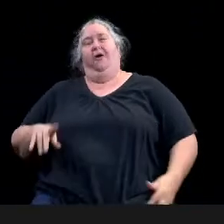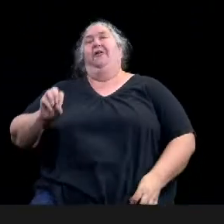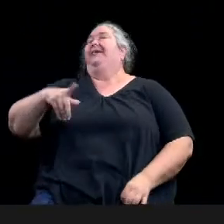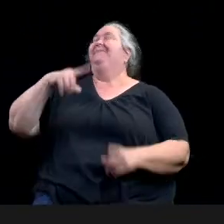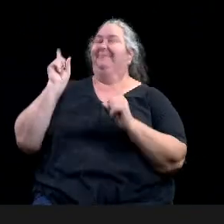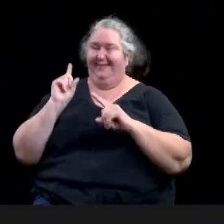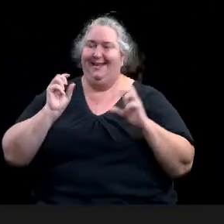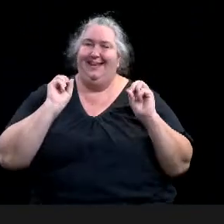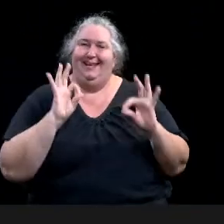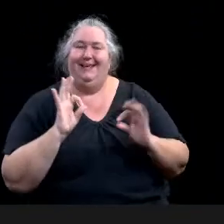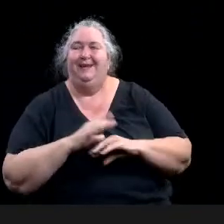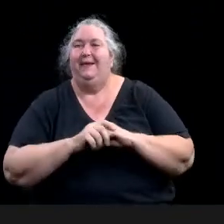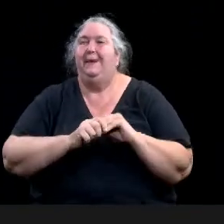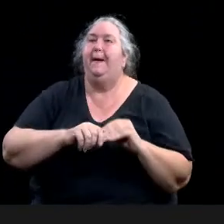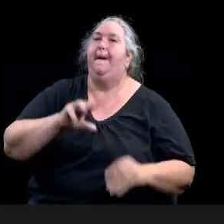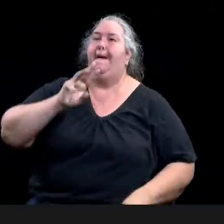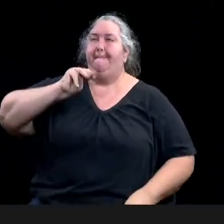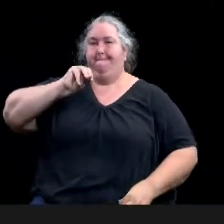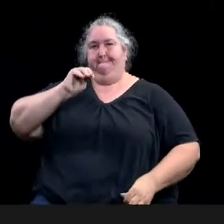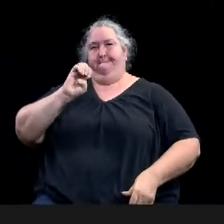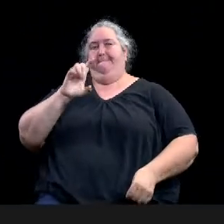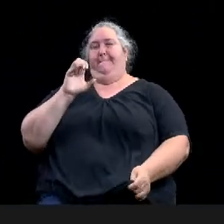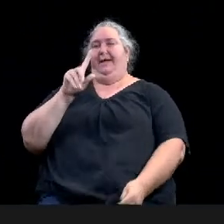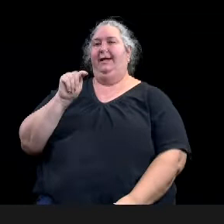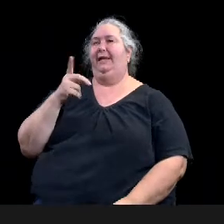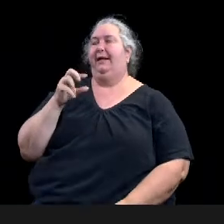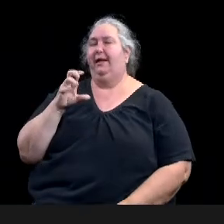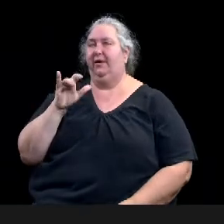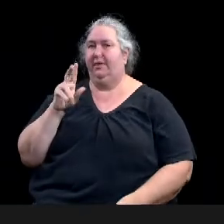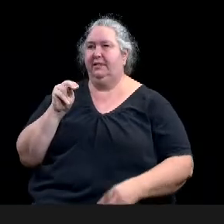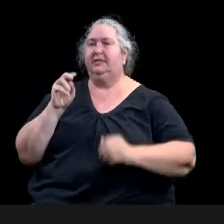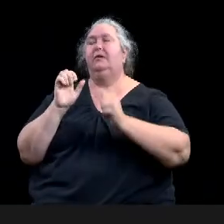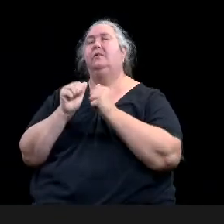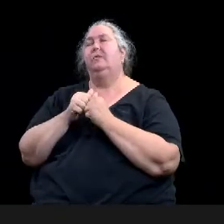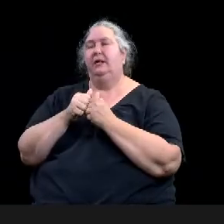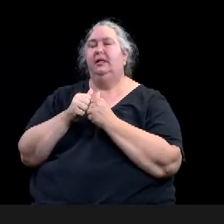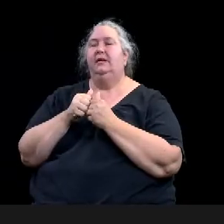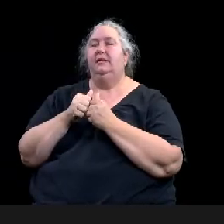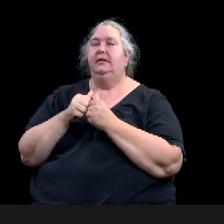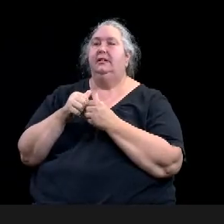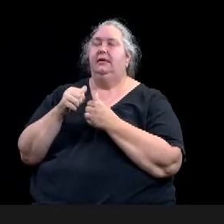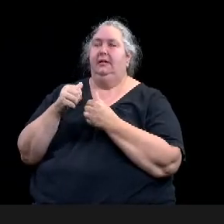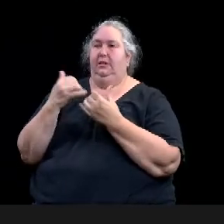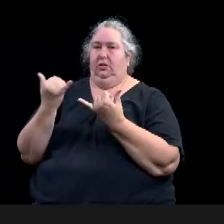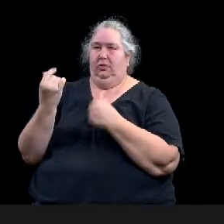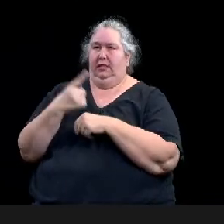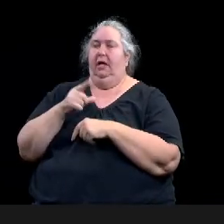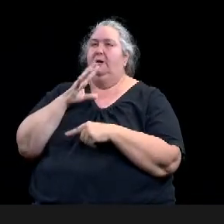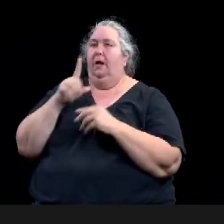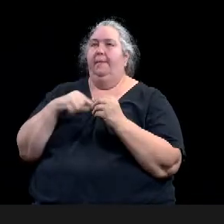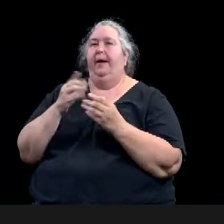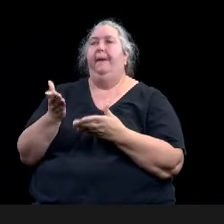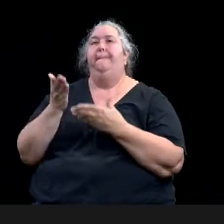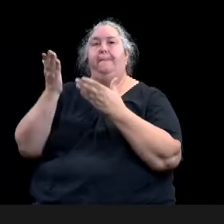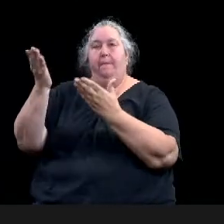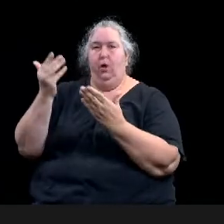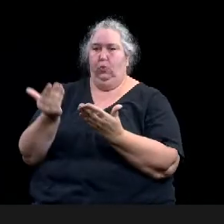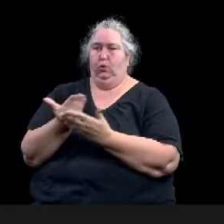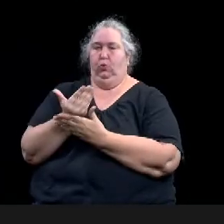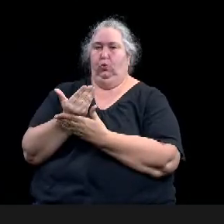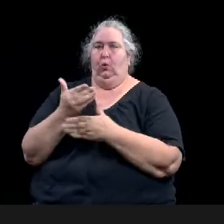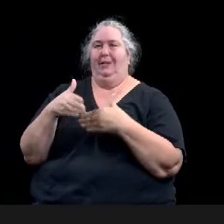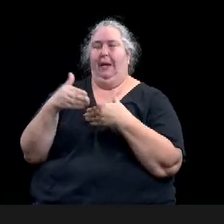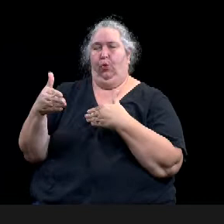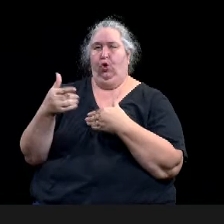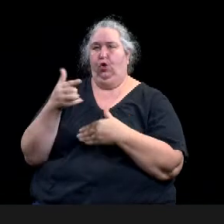about our proposed new neighborhood grant program. Um, Waco has not had this type of program before.